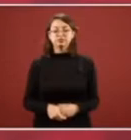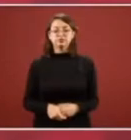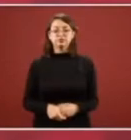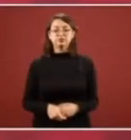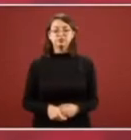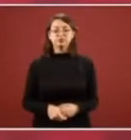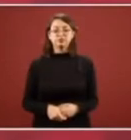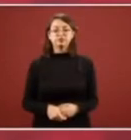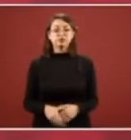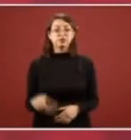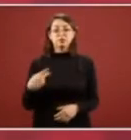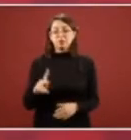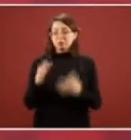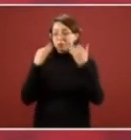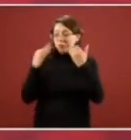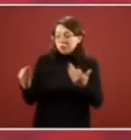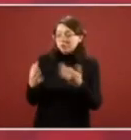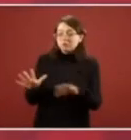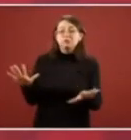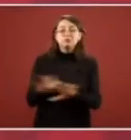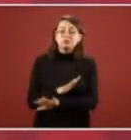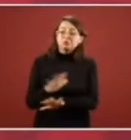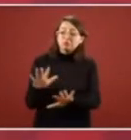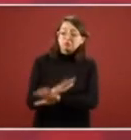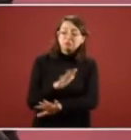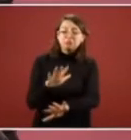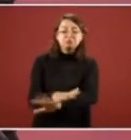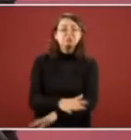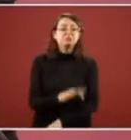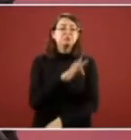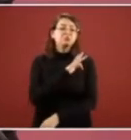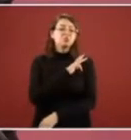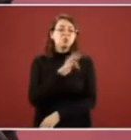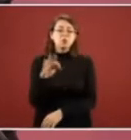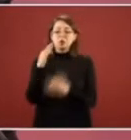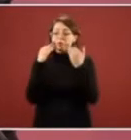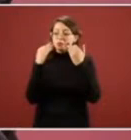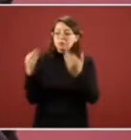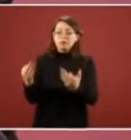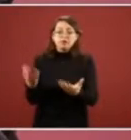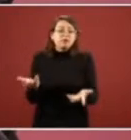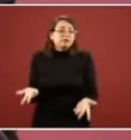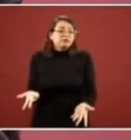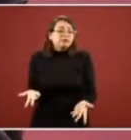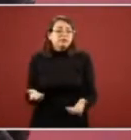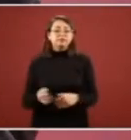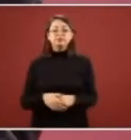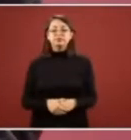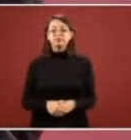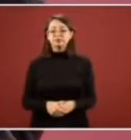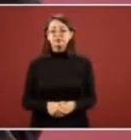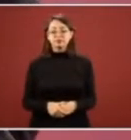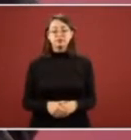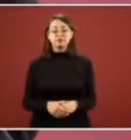están a la vista the changes are visible esto por ejemplo es la gasolina this for example